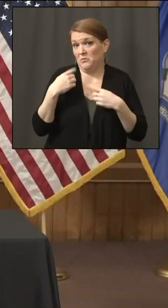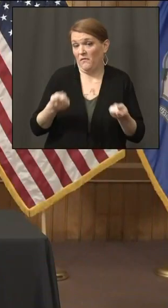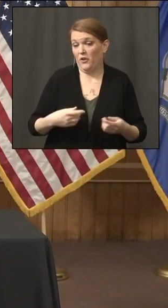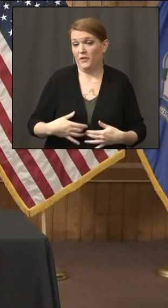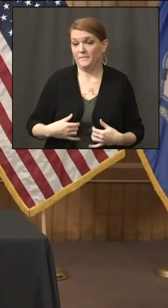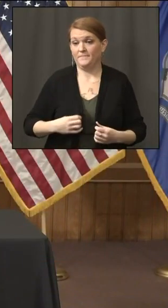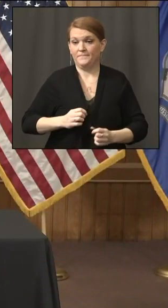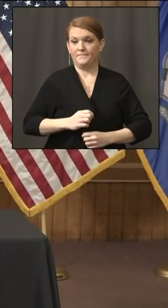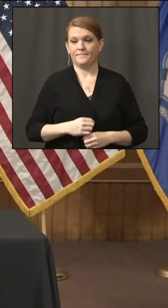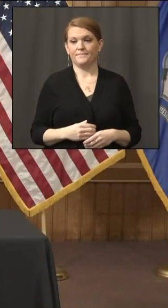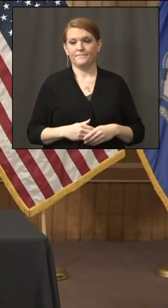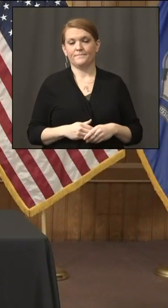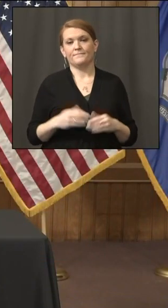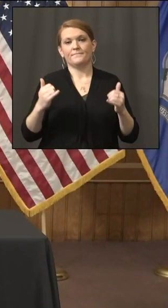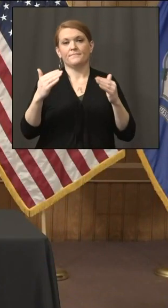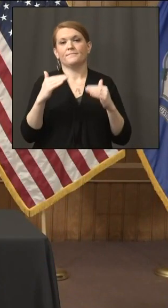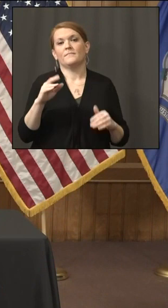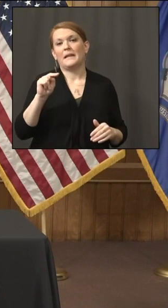NBC, Connecticut.